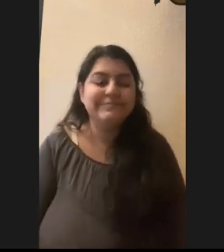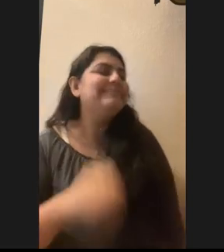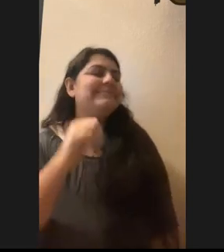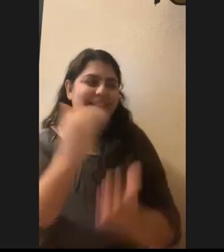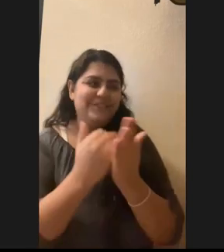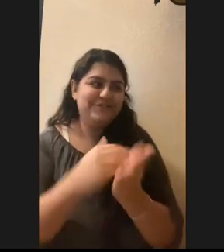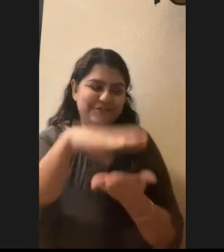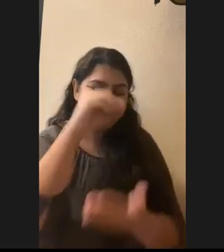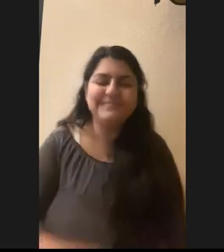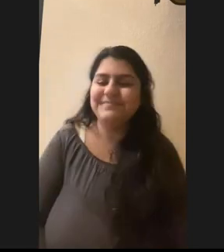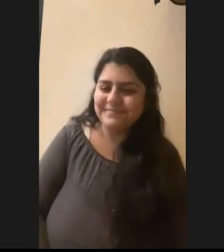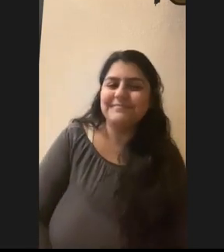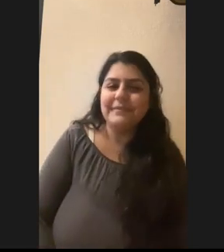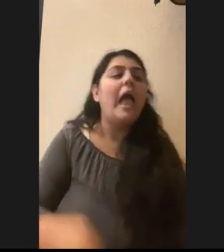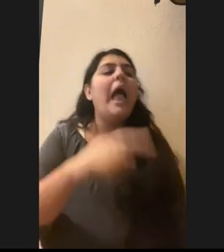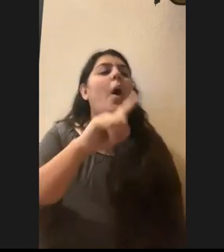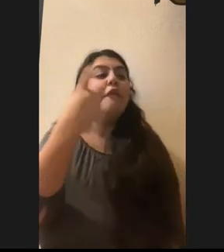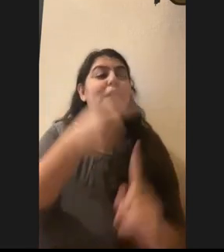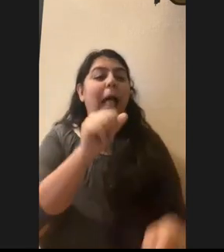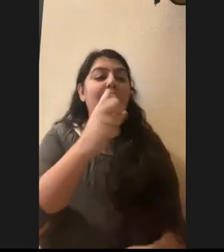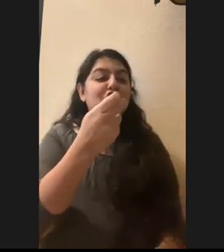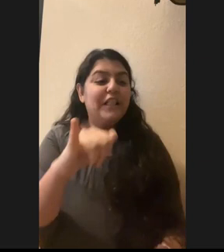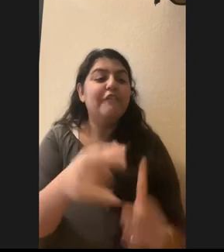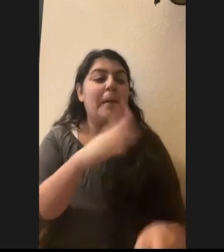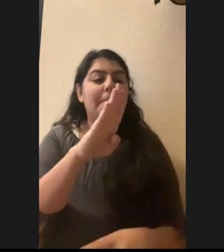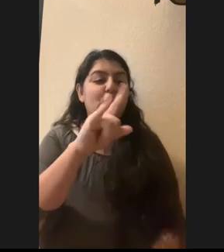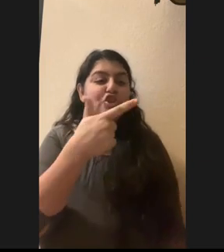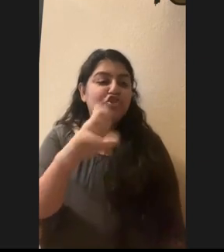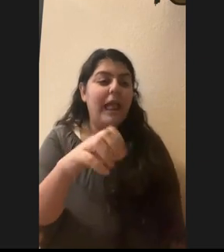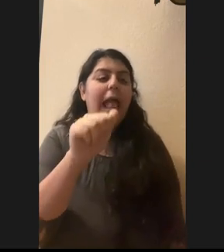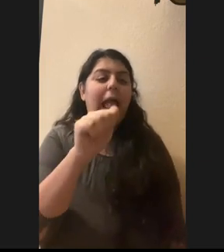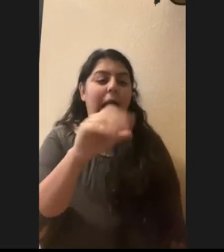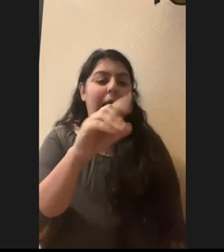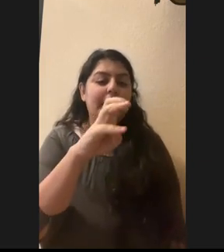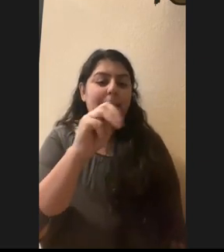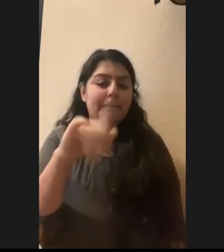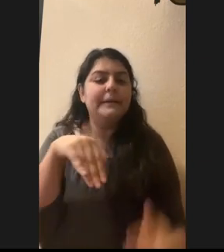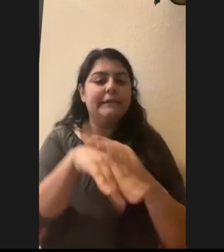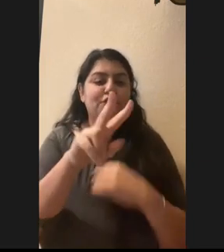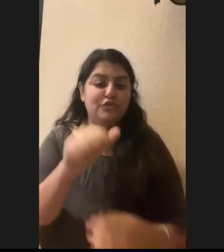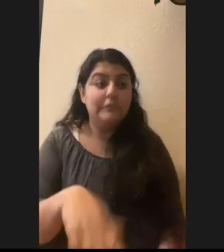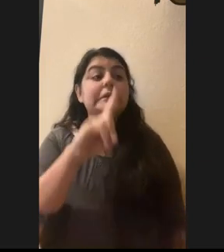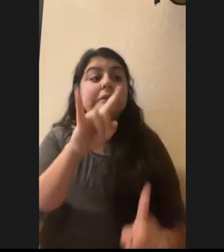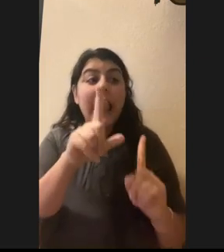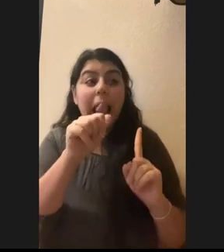Awesome. We got a question from Ashley from bridge Academy in Virginia. Has a llama ever spit on you?